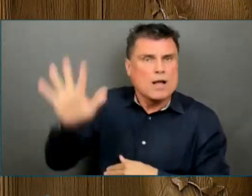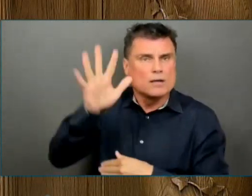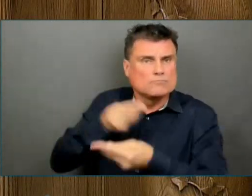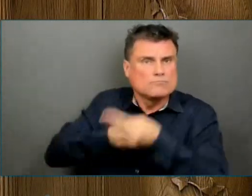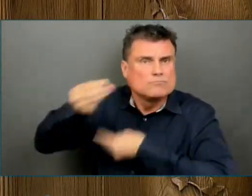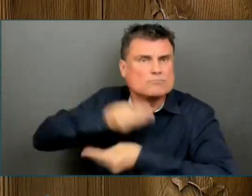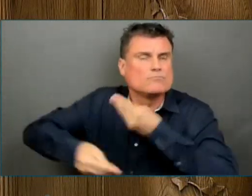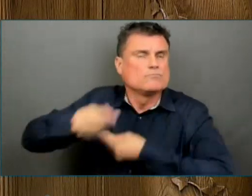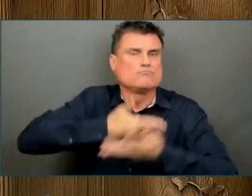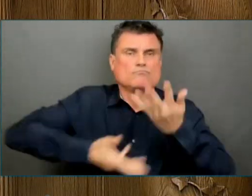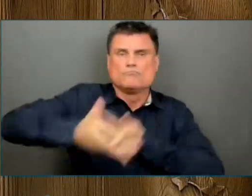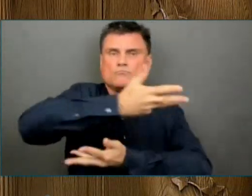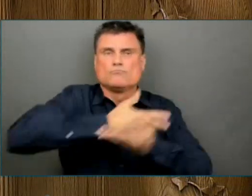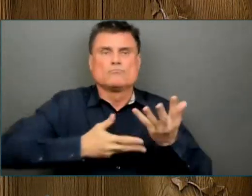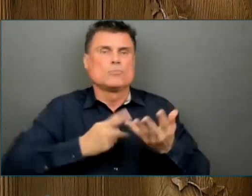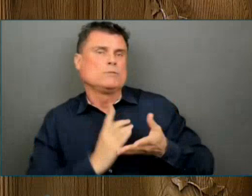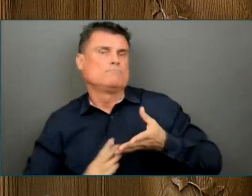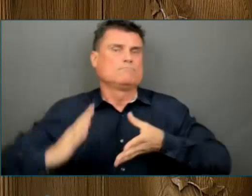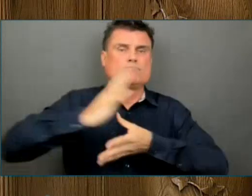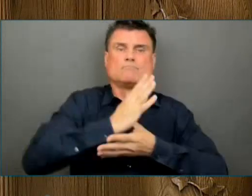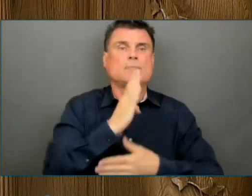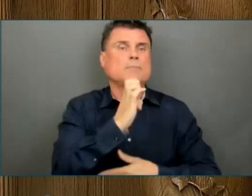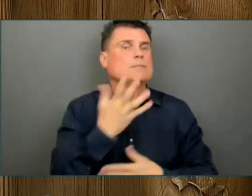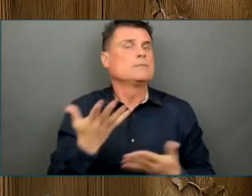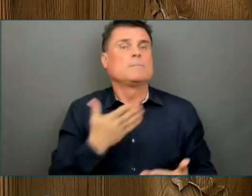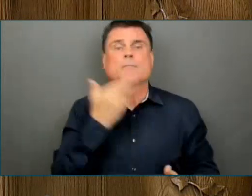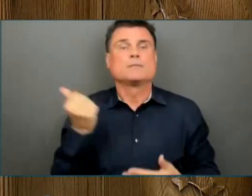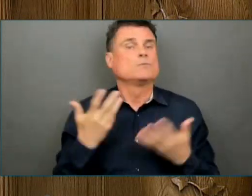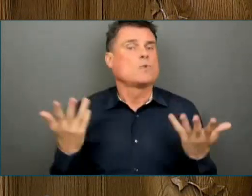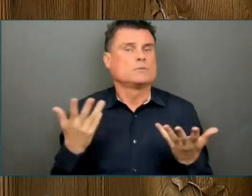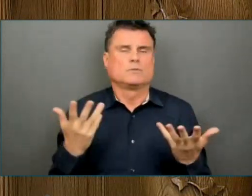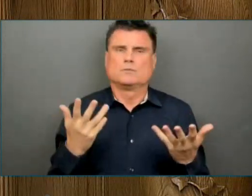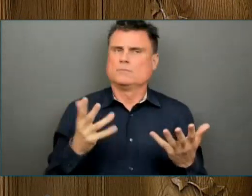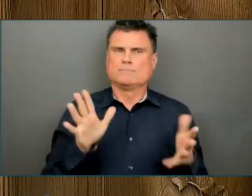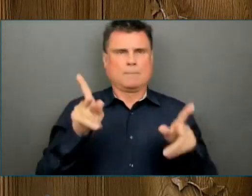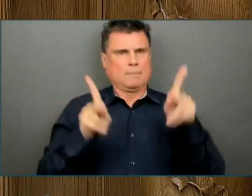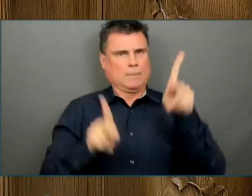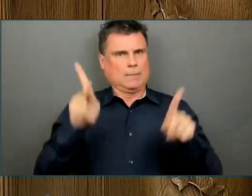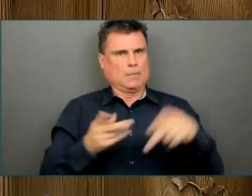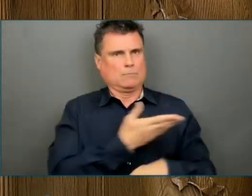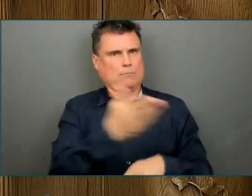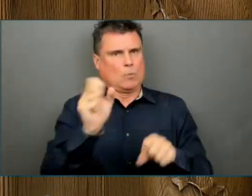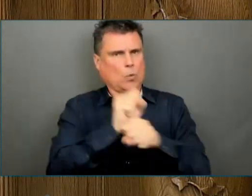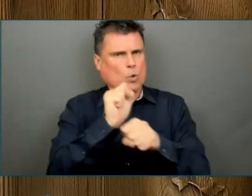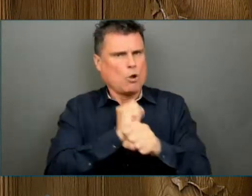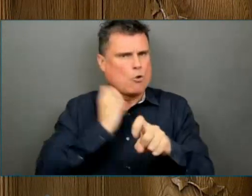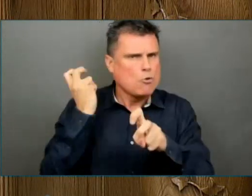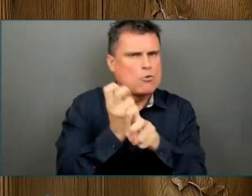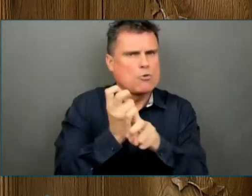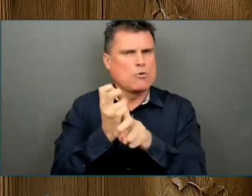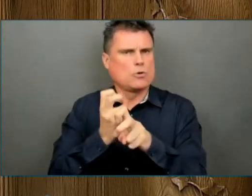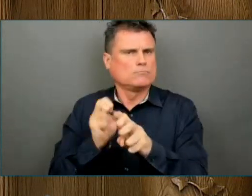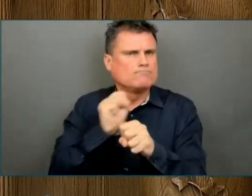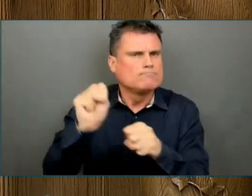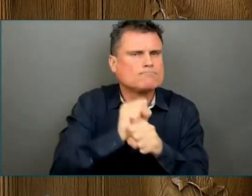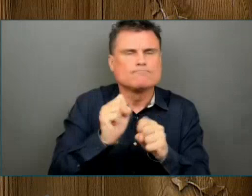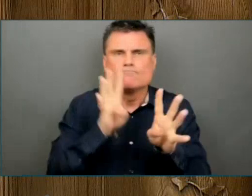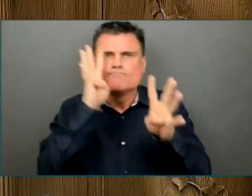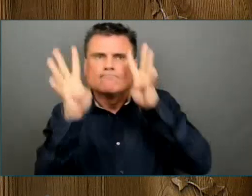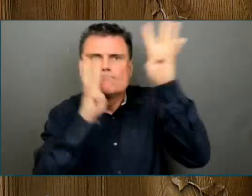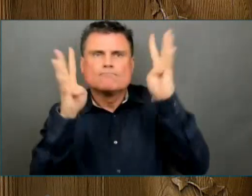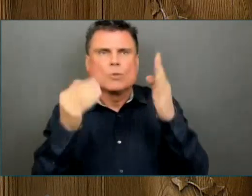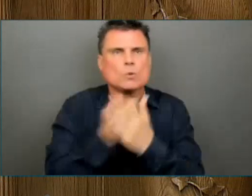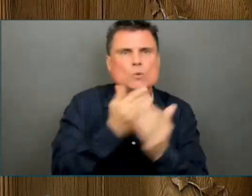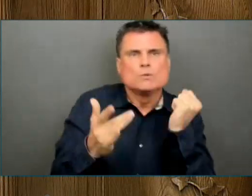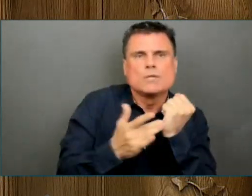entrepreneurship and innovation. Take life sciences as just one example. BC is home to